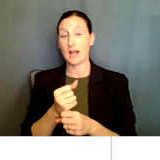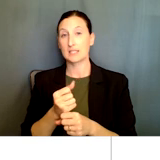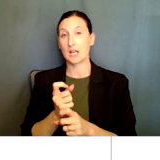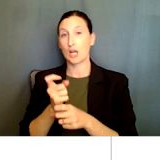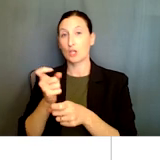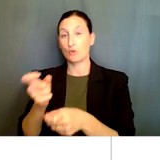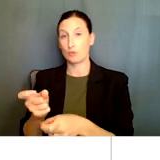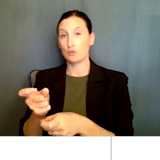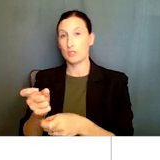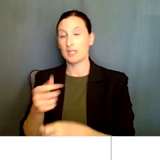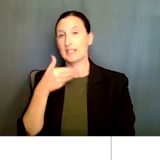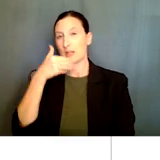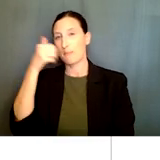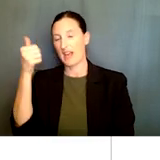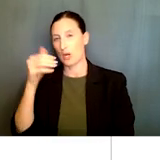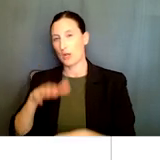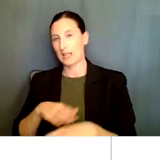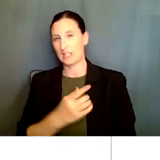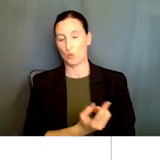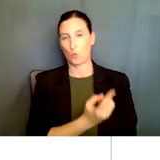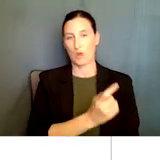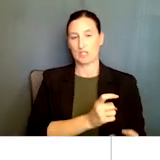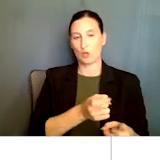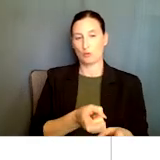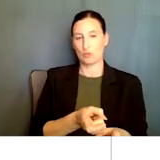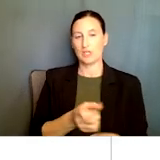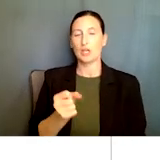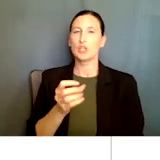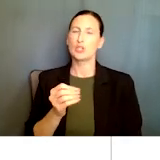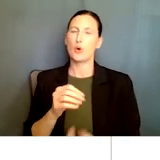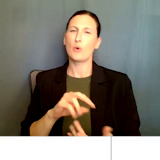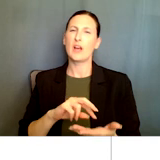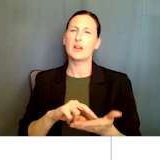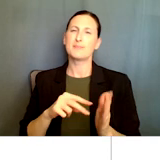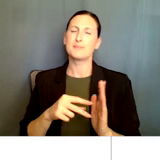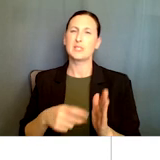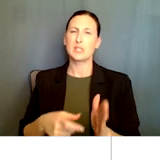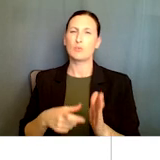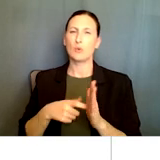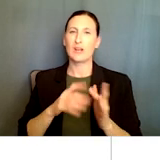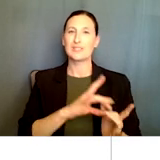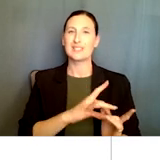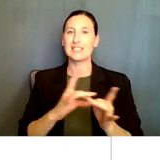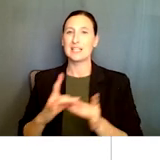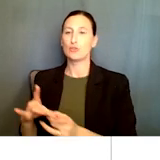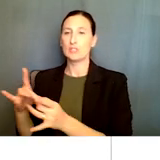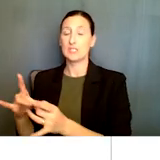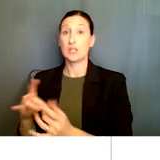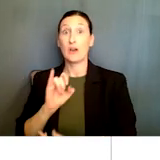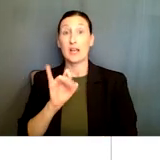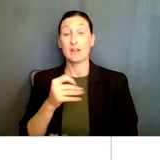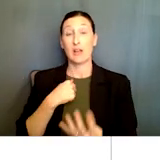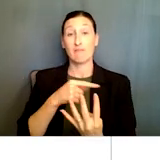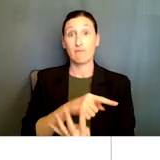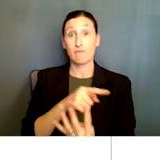contributions. So there has to be some some synergy there. So if you take four different projects that are not related in any way, you cannot just put them